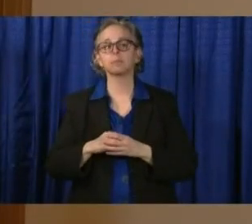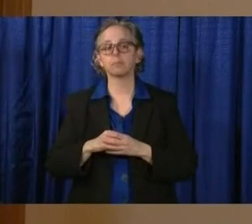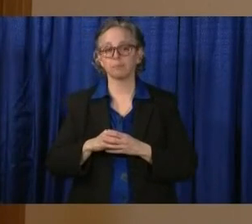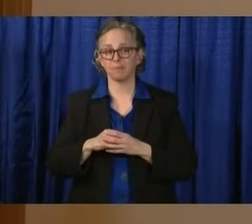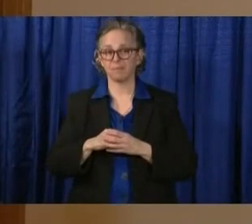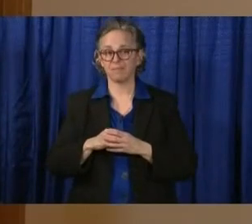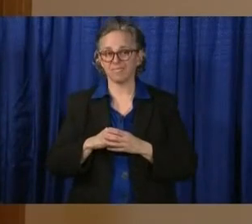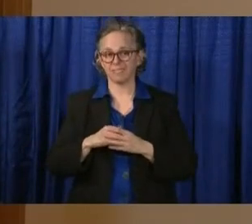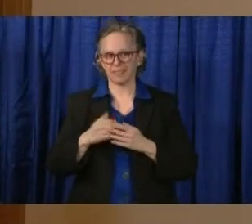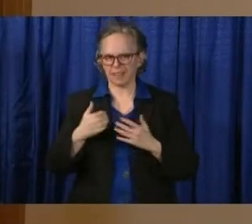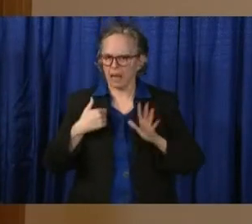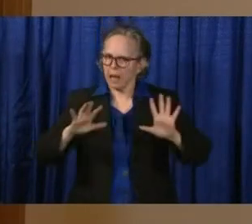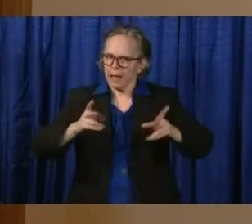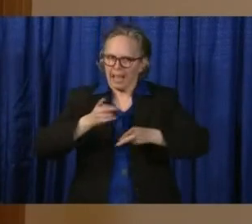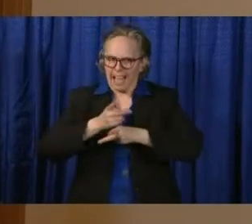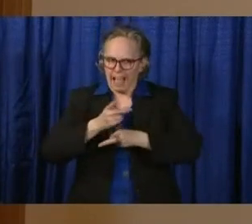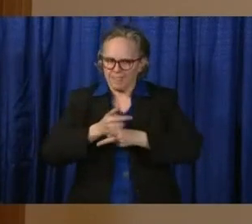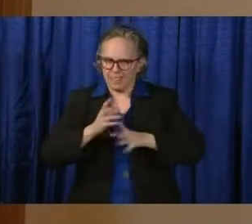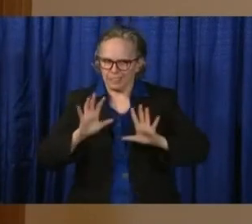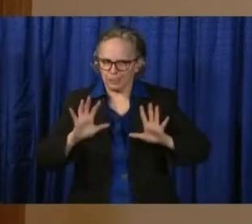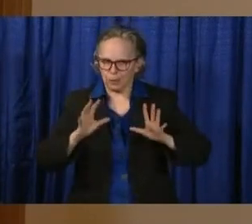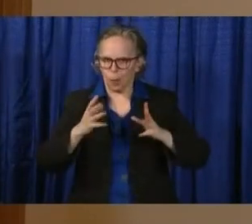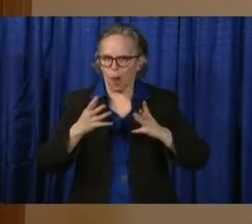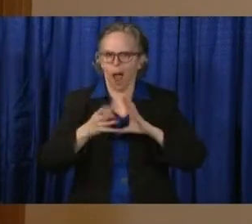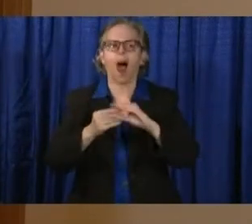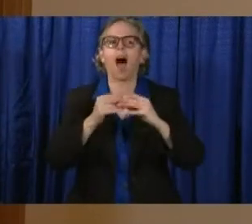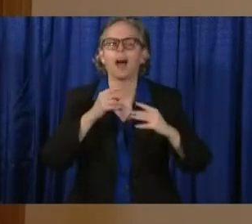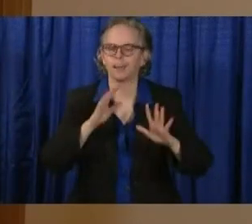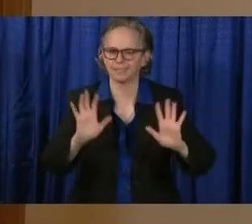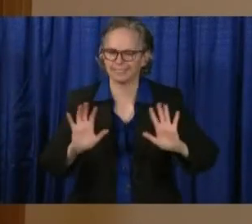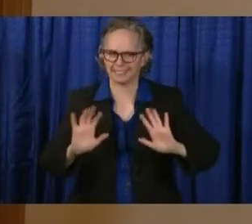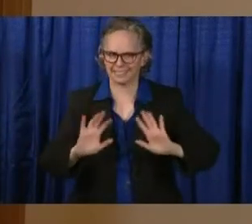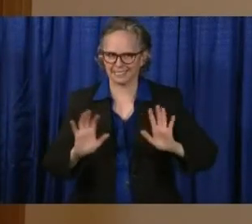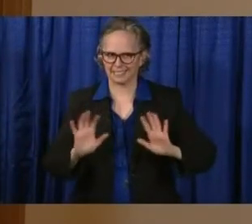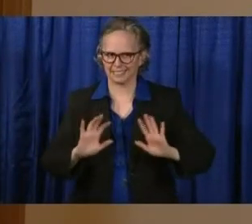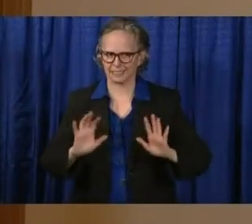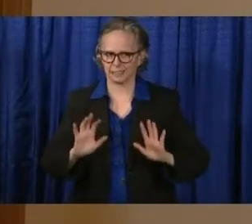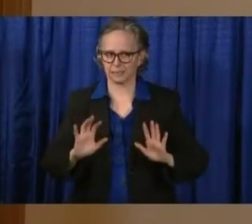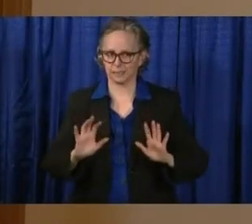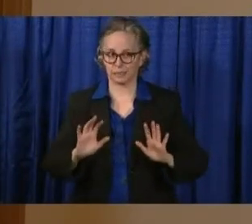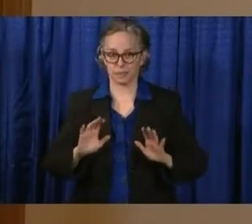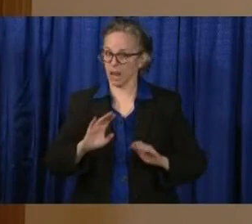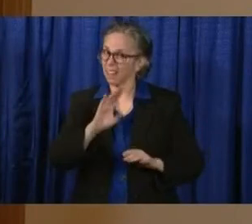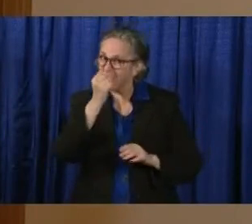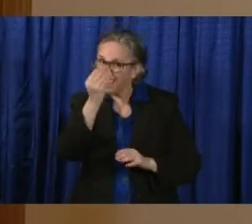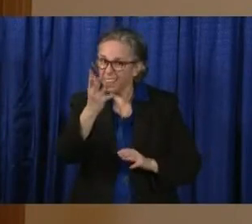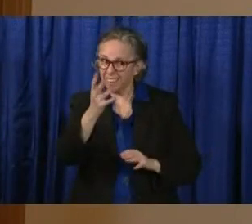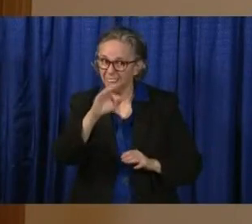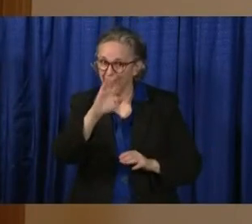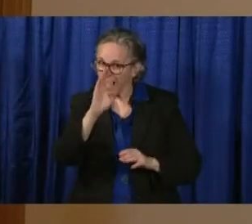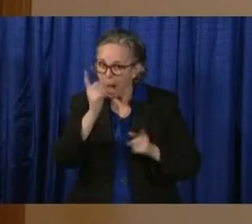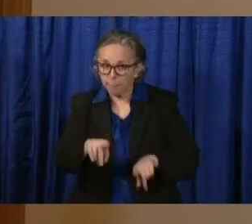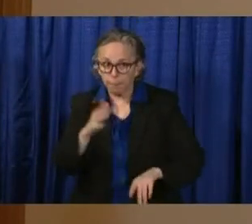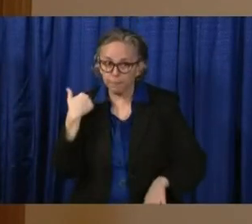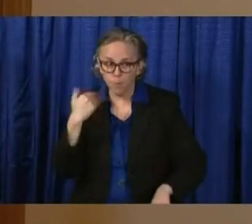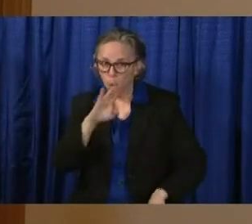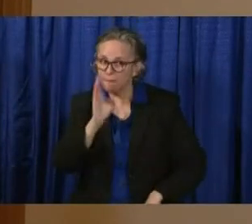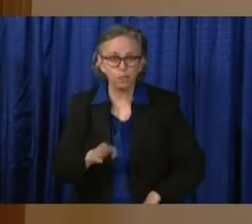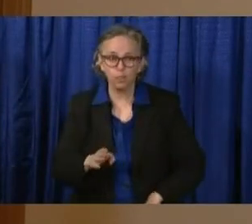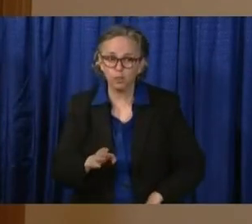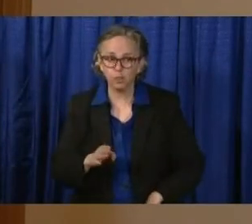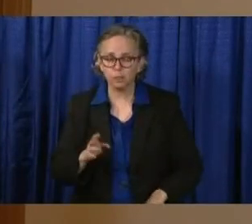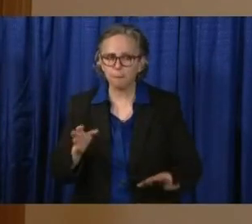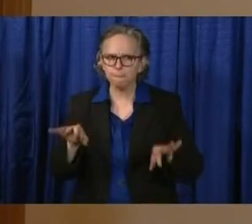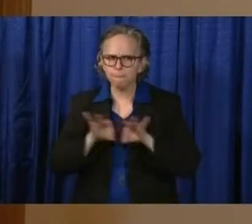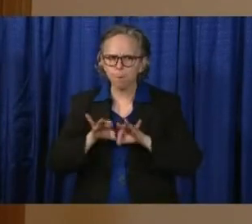an unprecedented response. And I just, I think it's important to give the viewers all the information together.